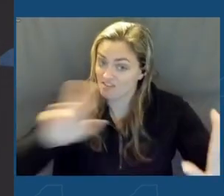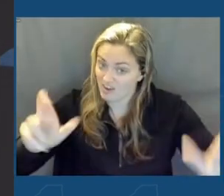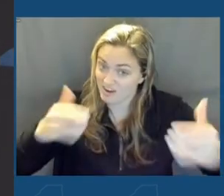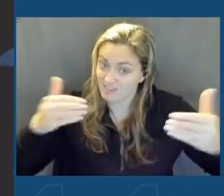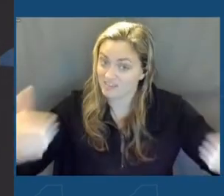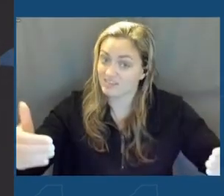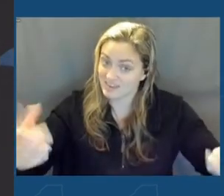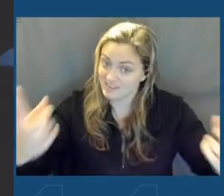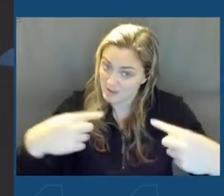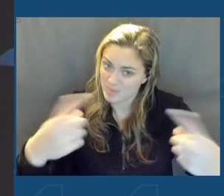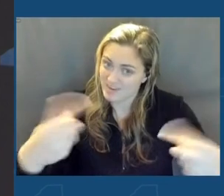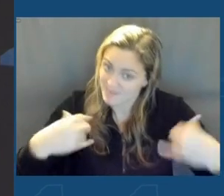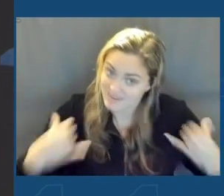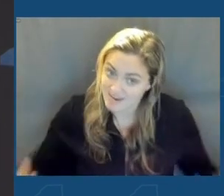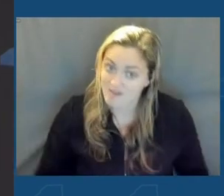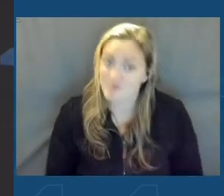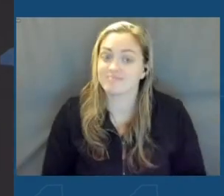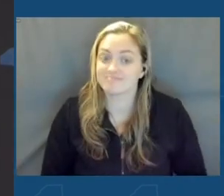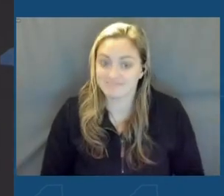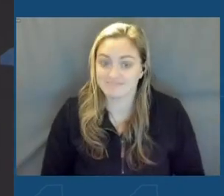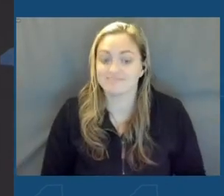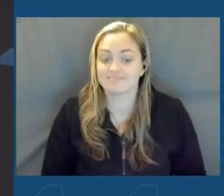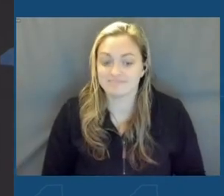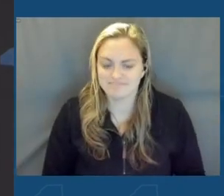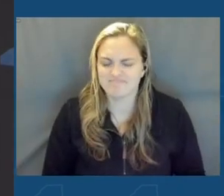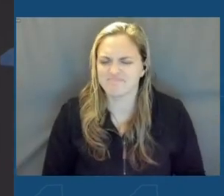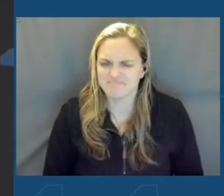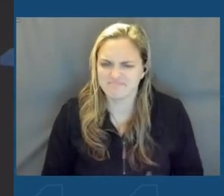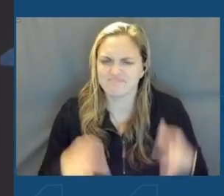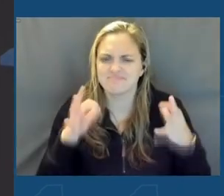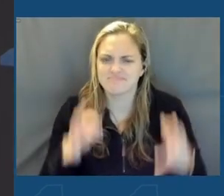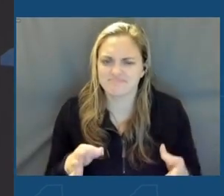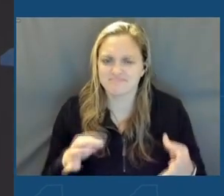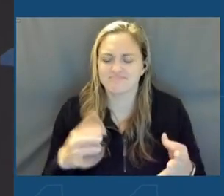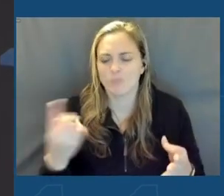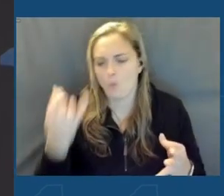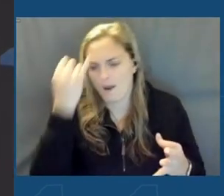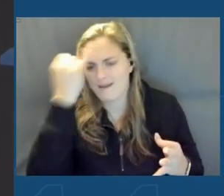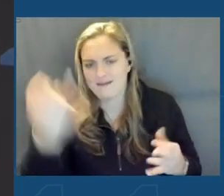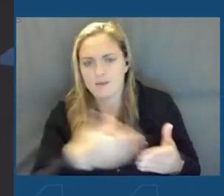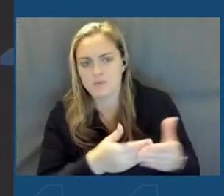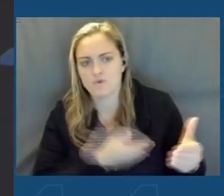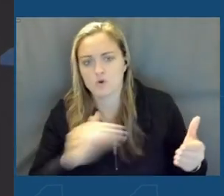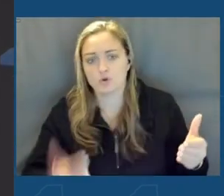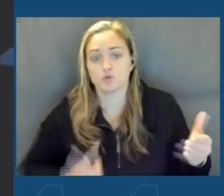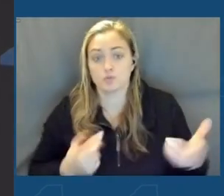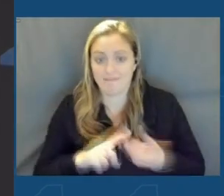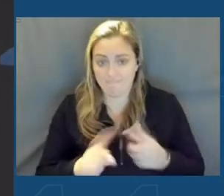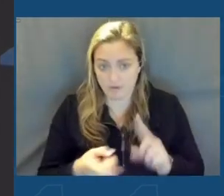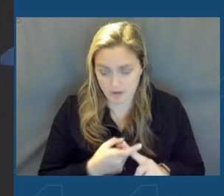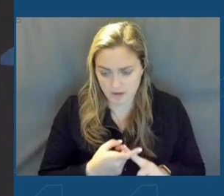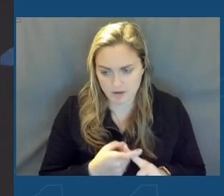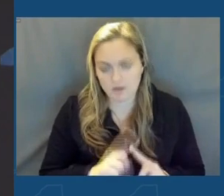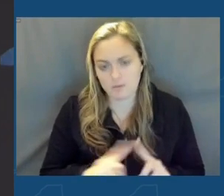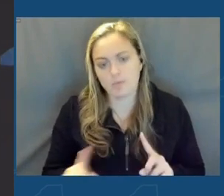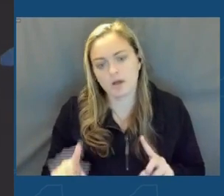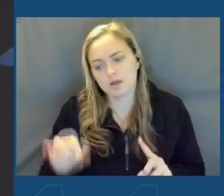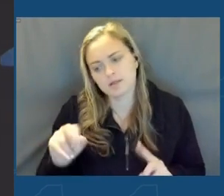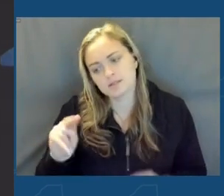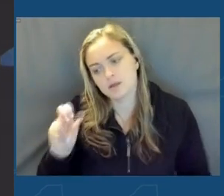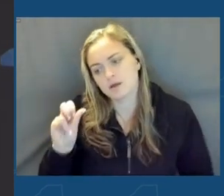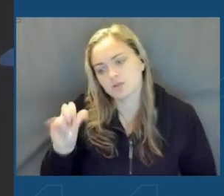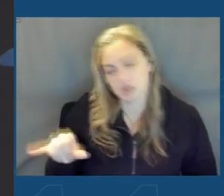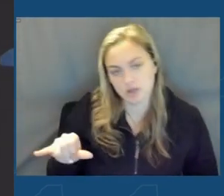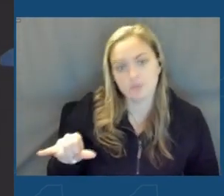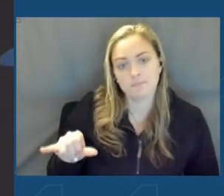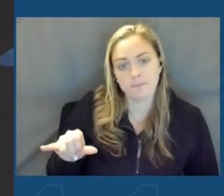It's coming and it's coming now. So, I certainly want to, I have one idea before I want to introduce my friend, but, Sanjay, I believe